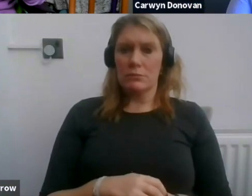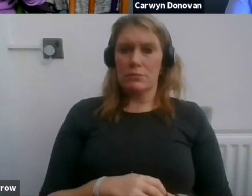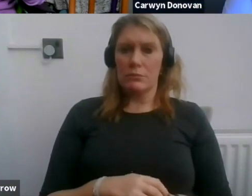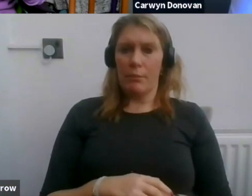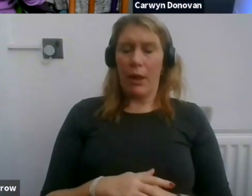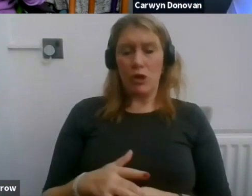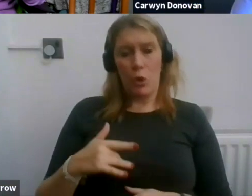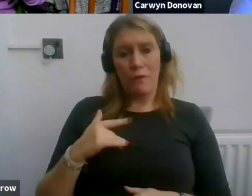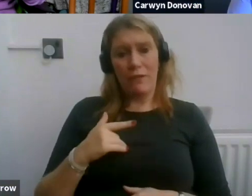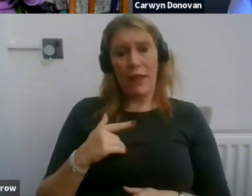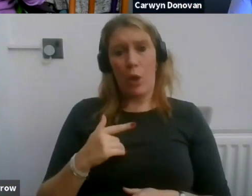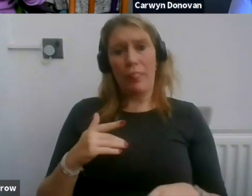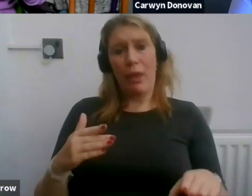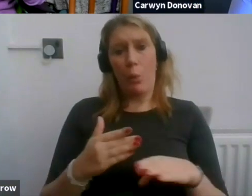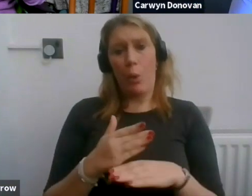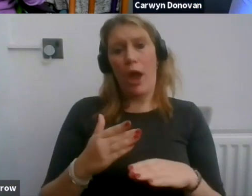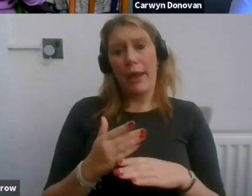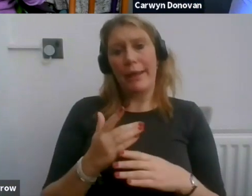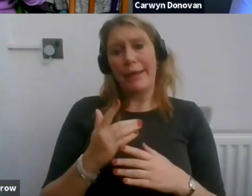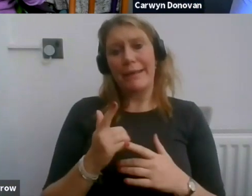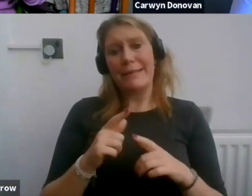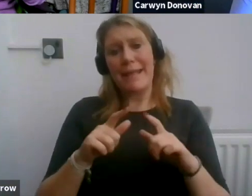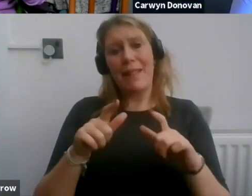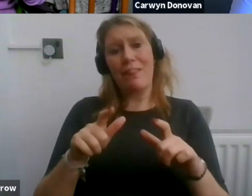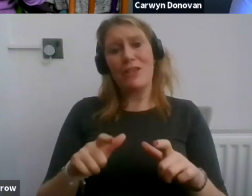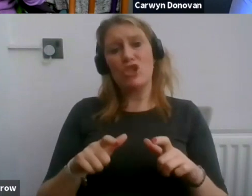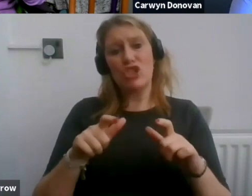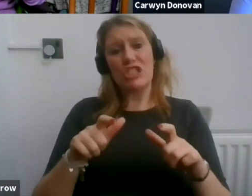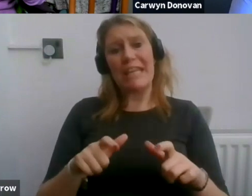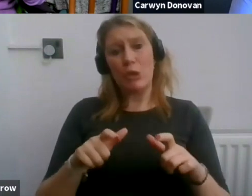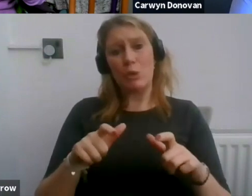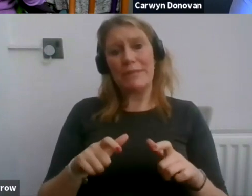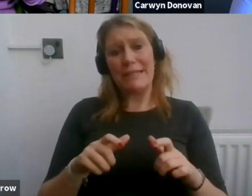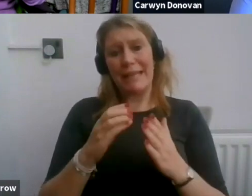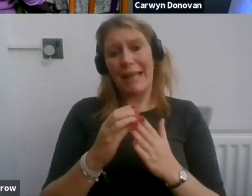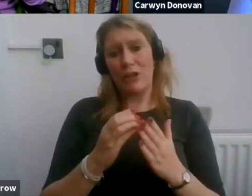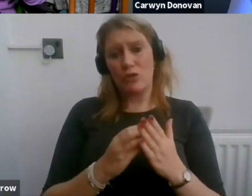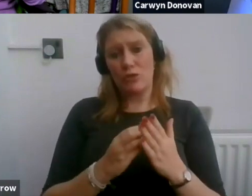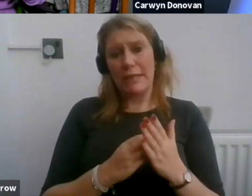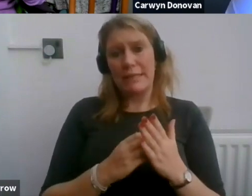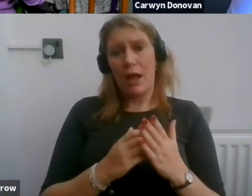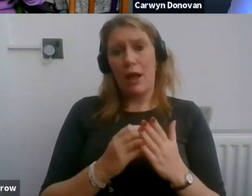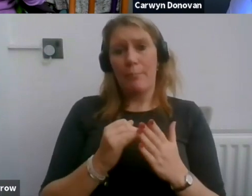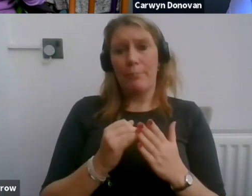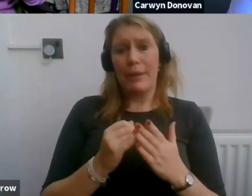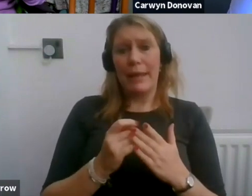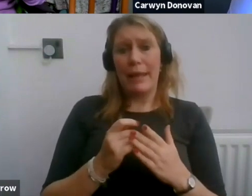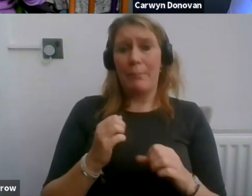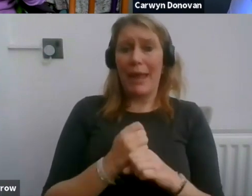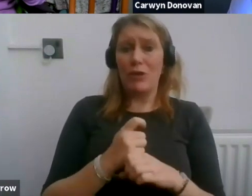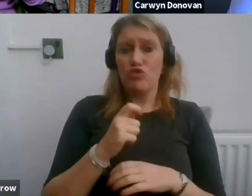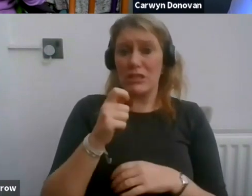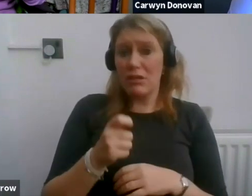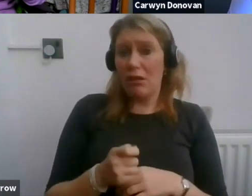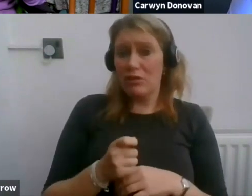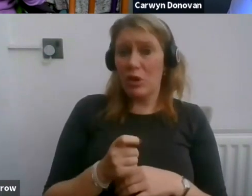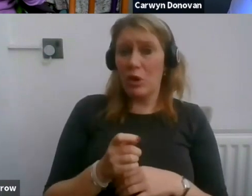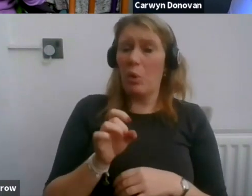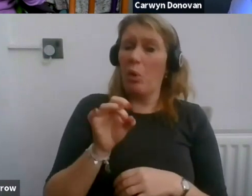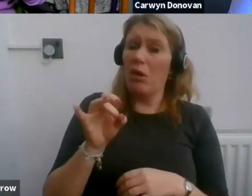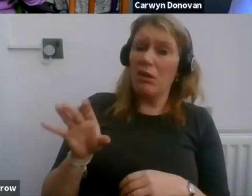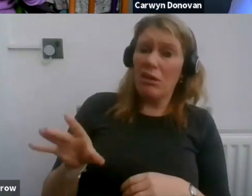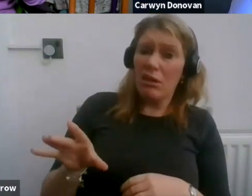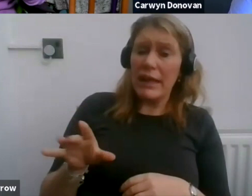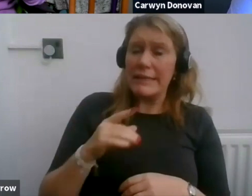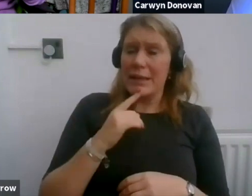categories are being made redundant, refused cost insurance? Well, what we are seeing,